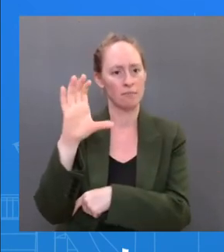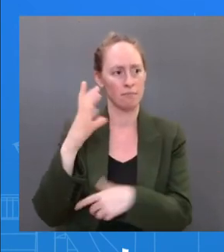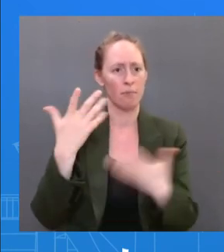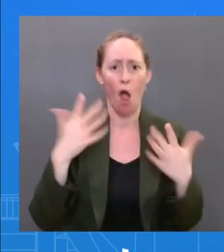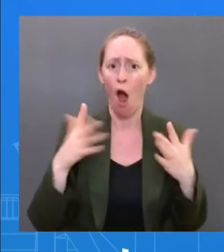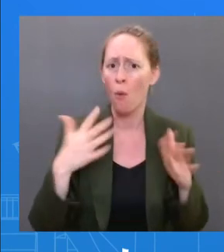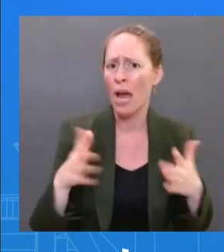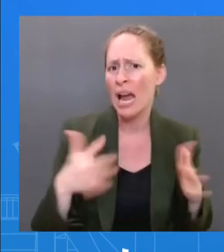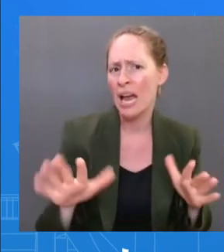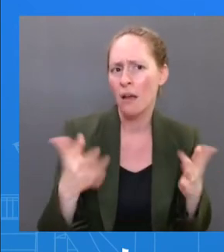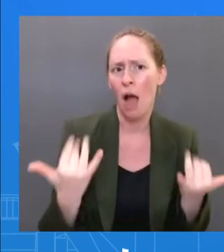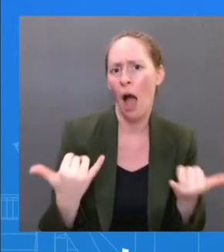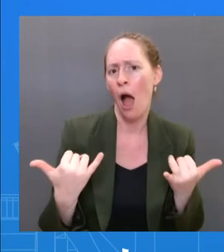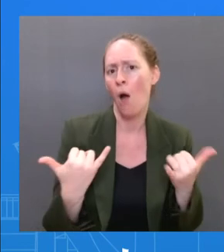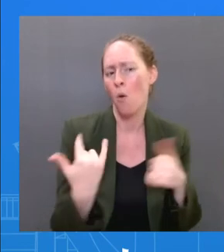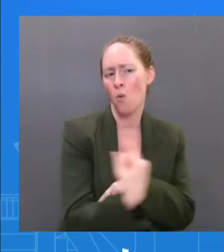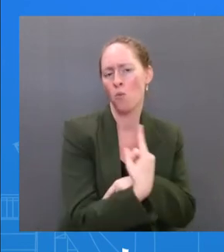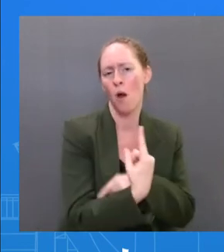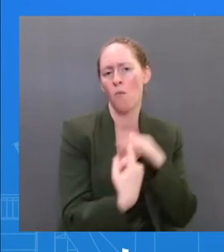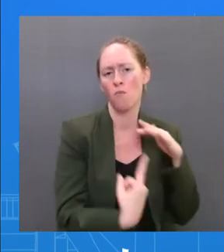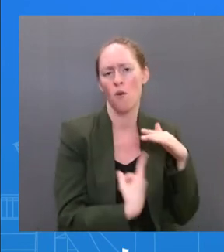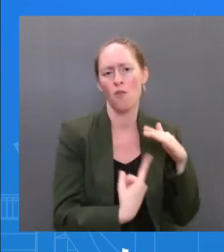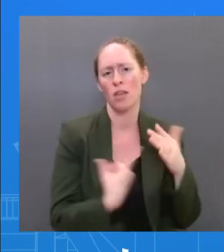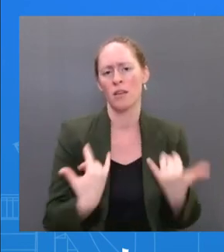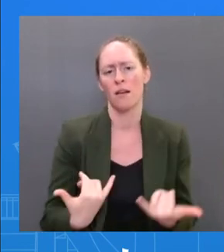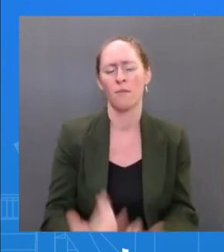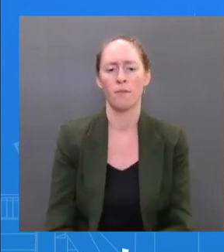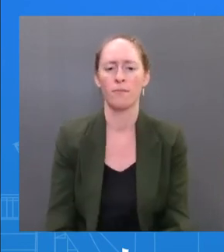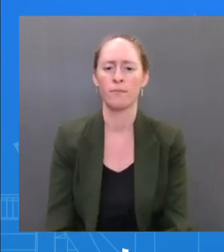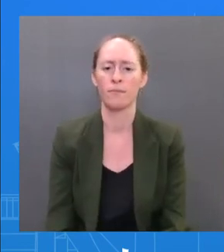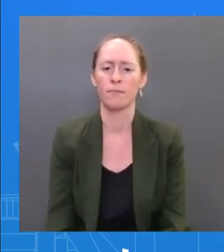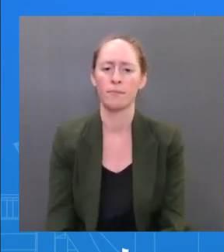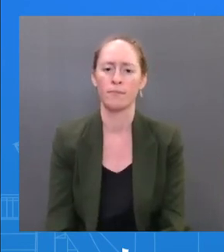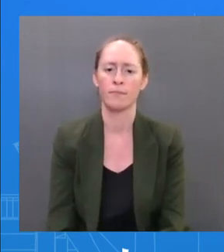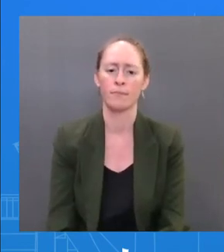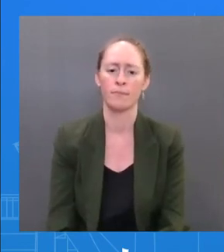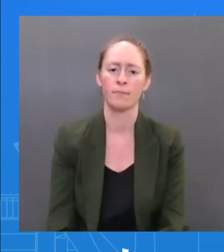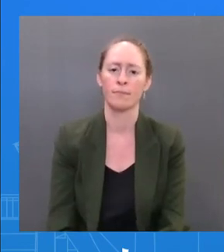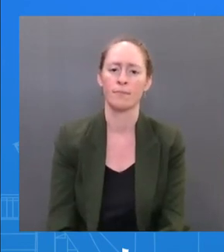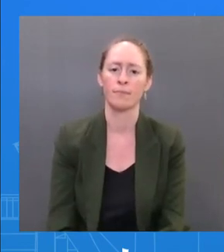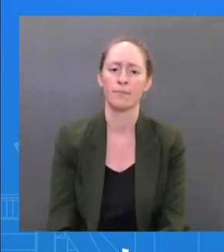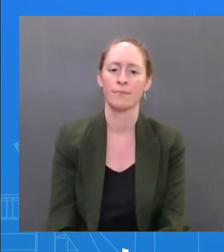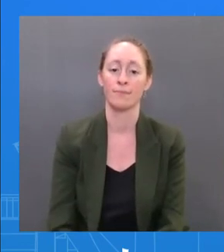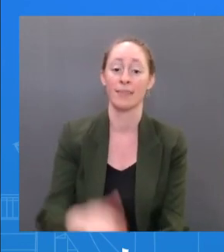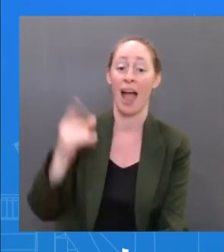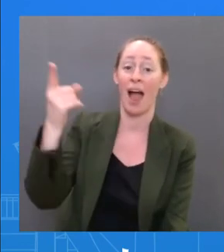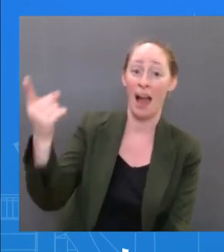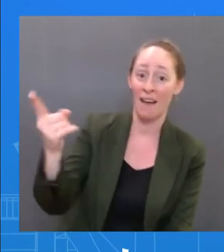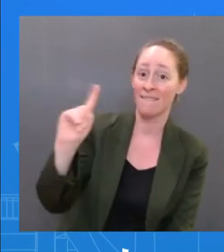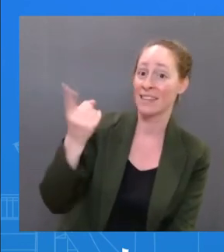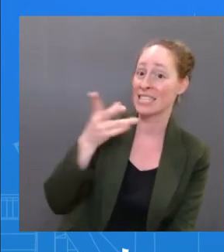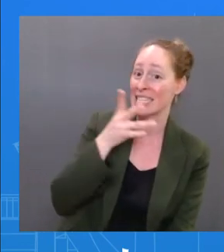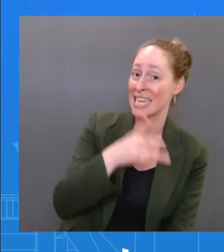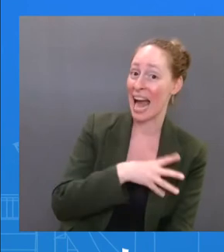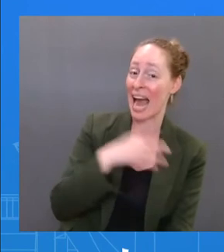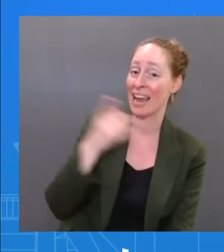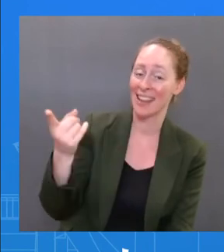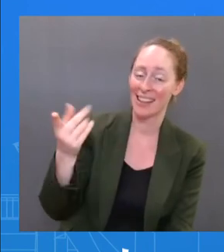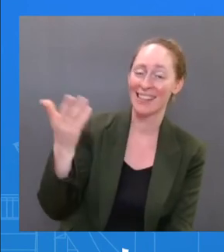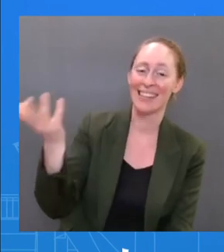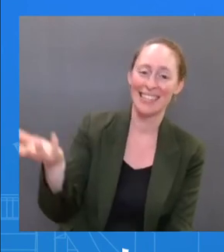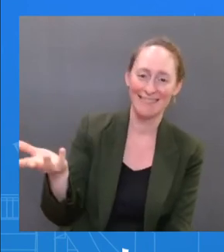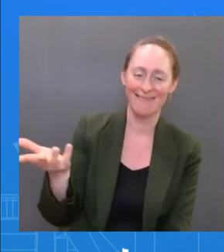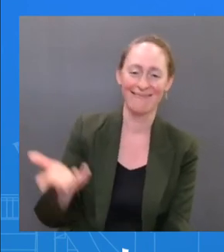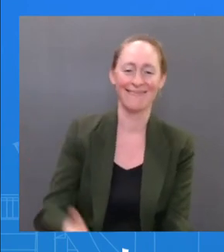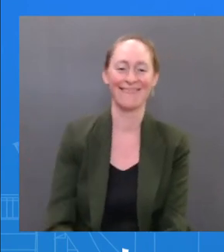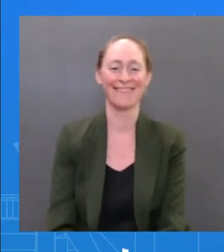I think the First Lady is — because she's — you know, I think she's wearing